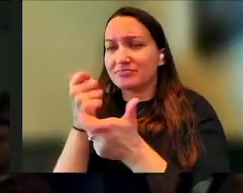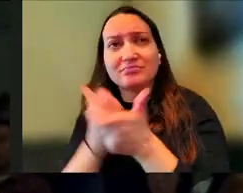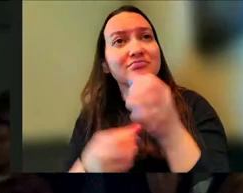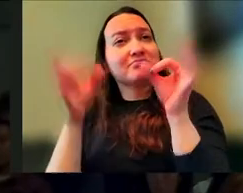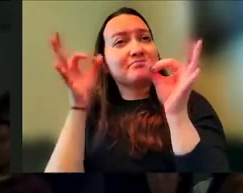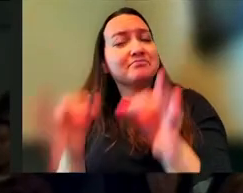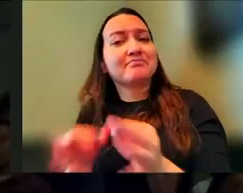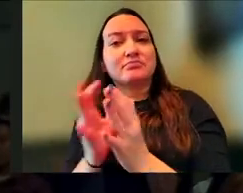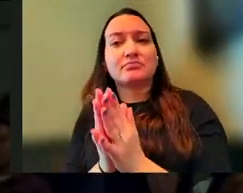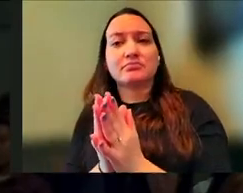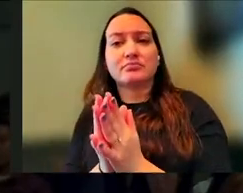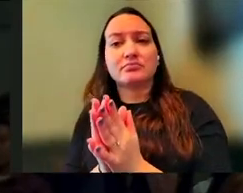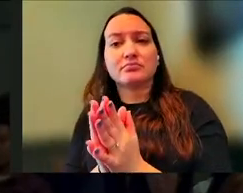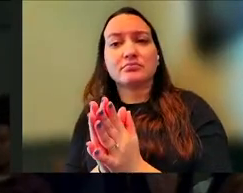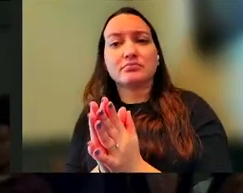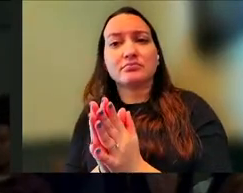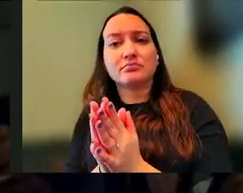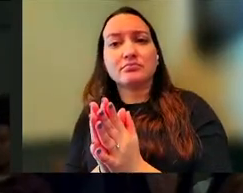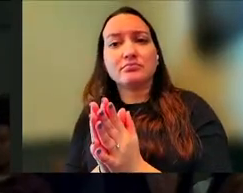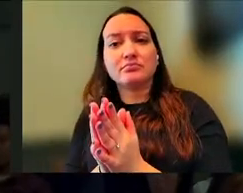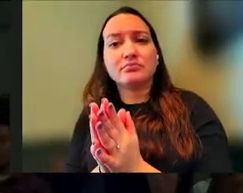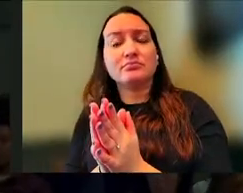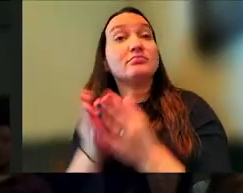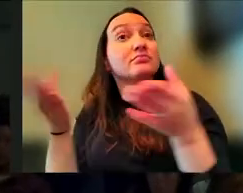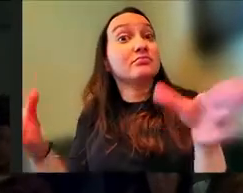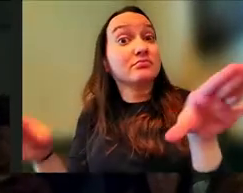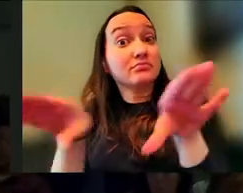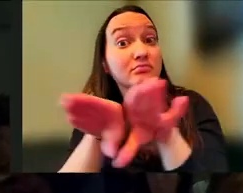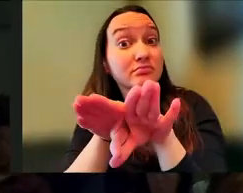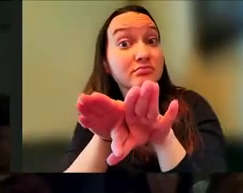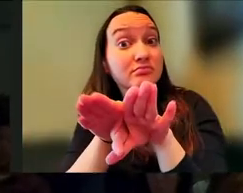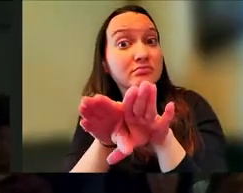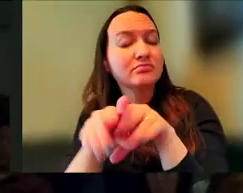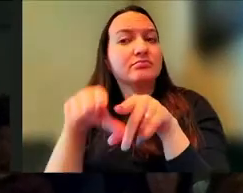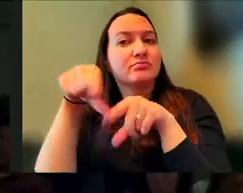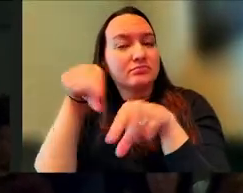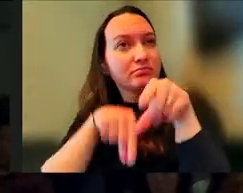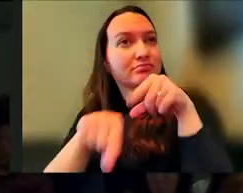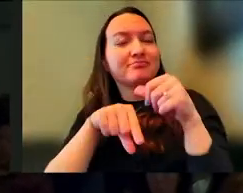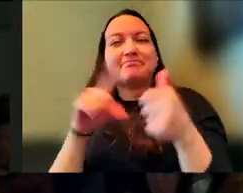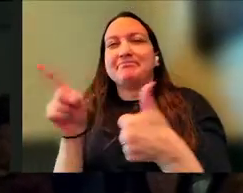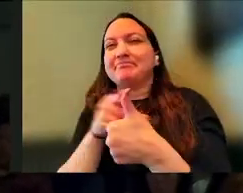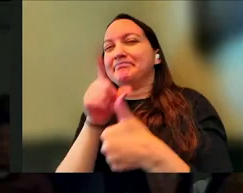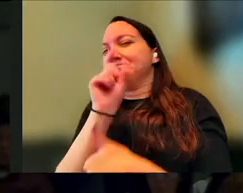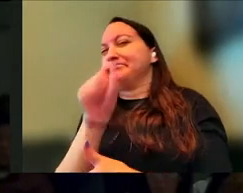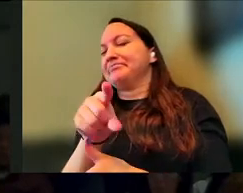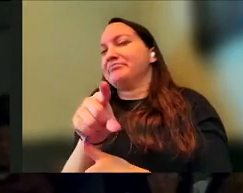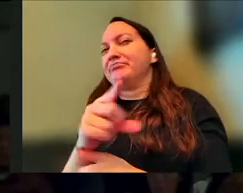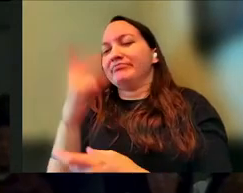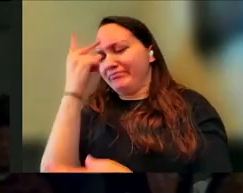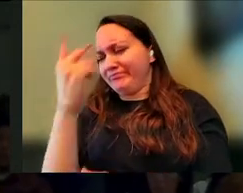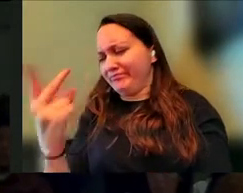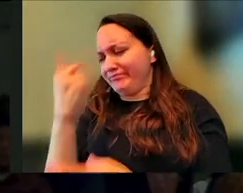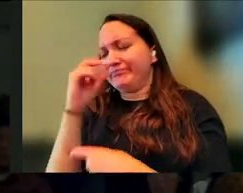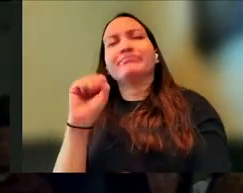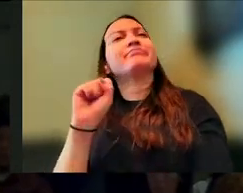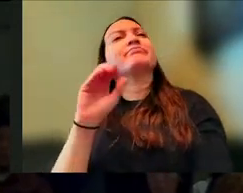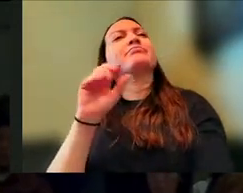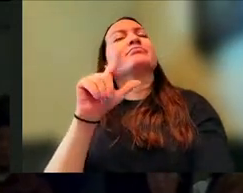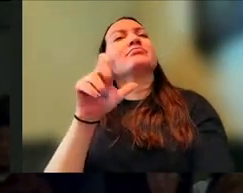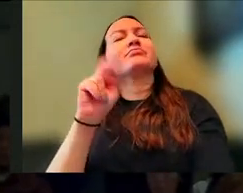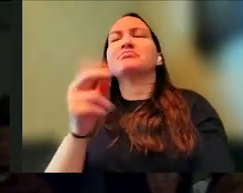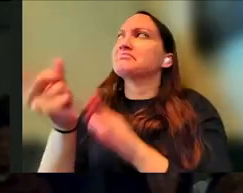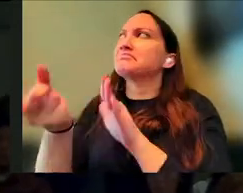to close this, let's go back to the original question, right? We look back at Solomon and his moment with God and